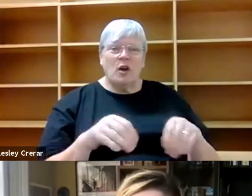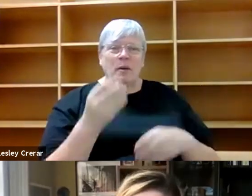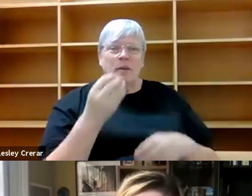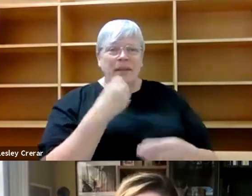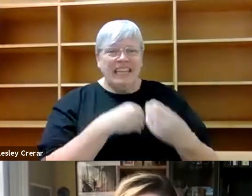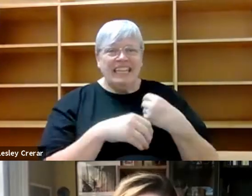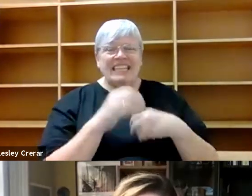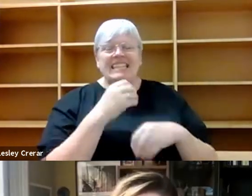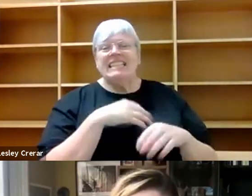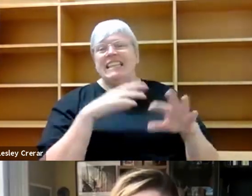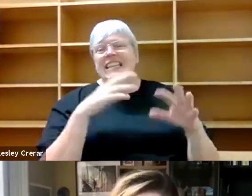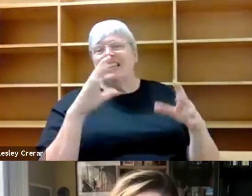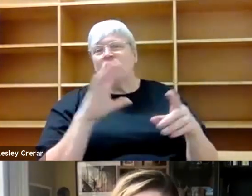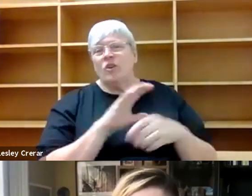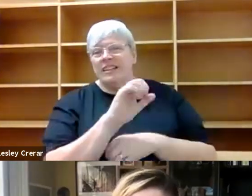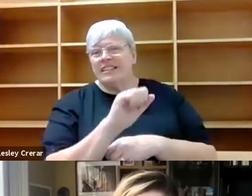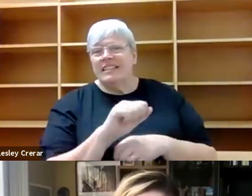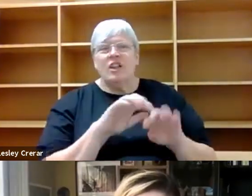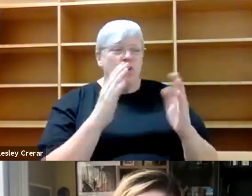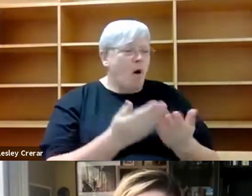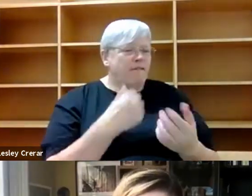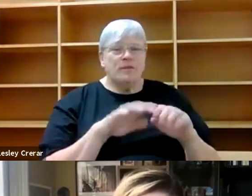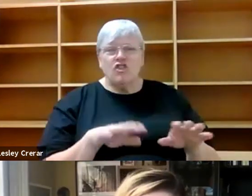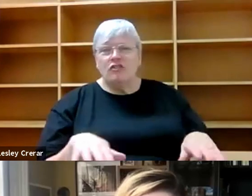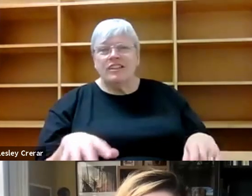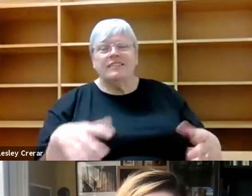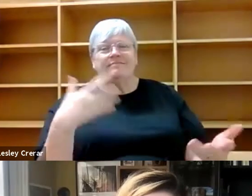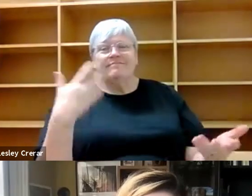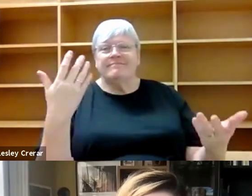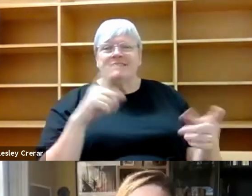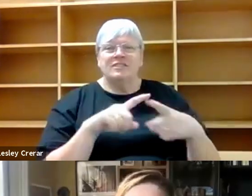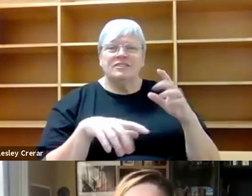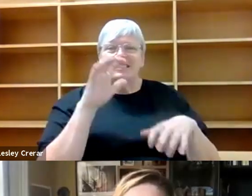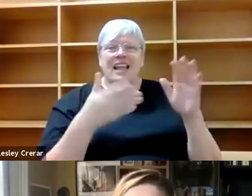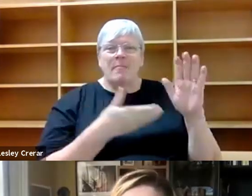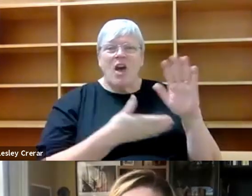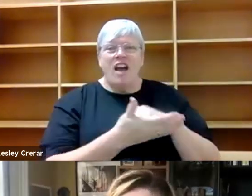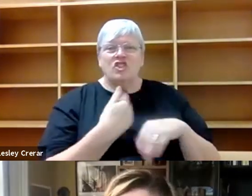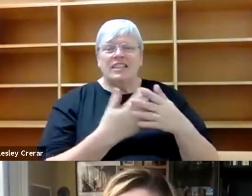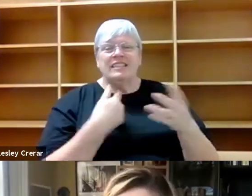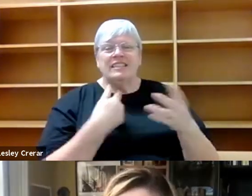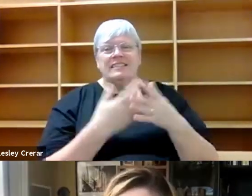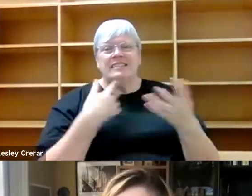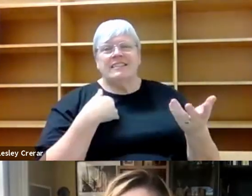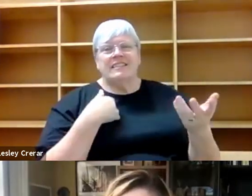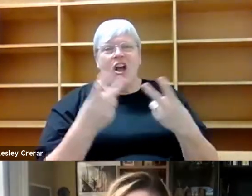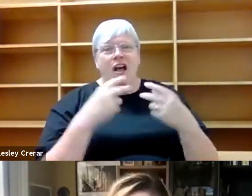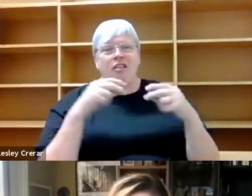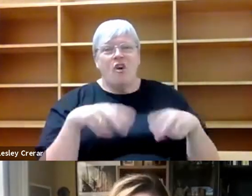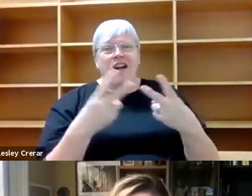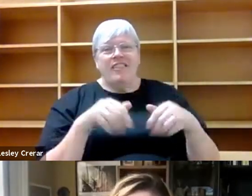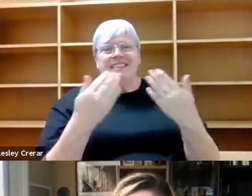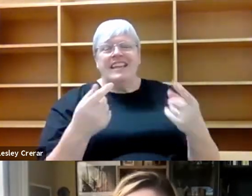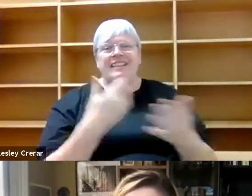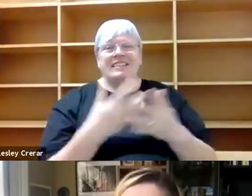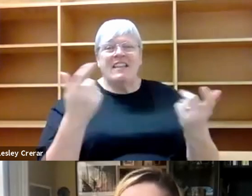um, you know, he tried to climb underneath a deer hound the other day. Um, so it's, it's much more fun, but it's,